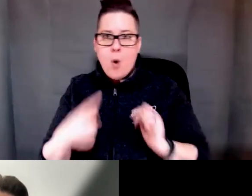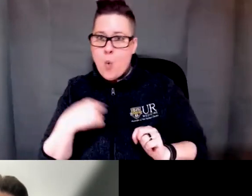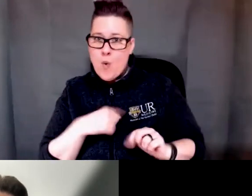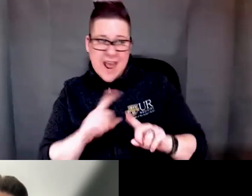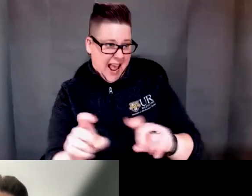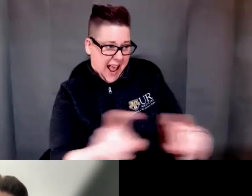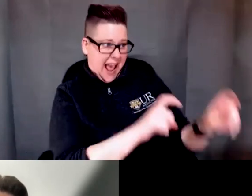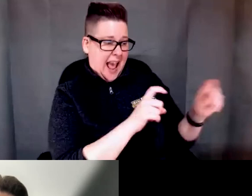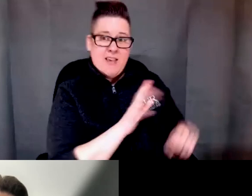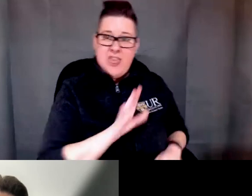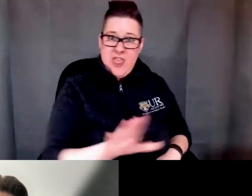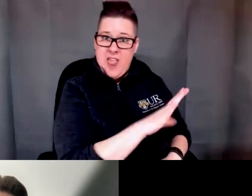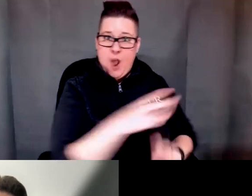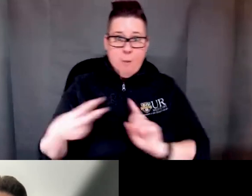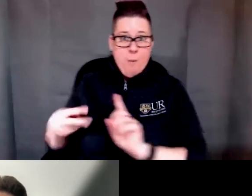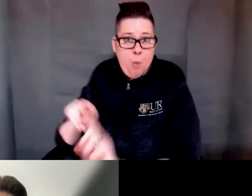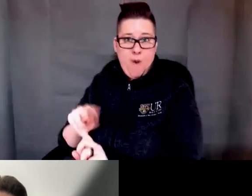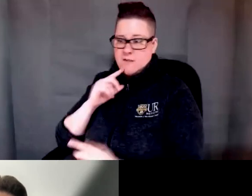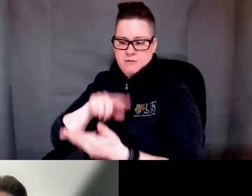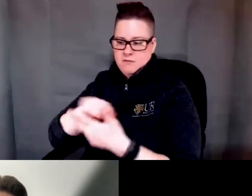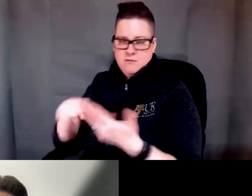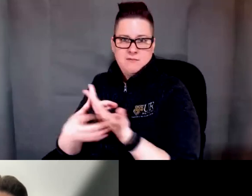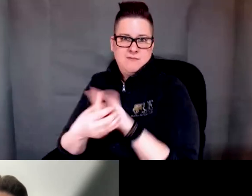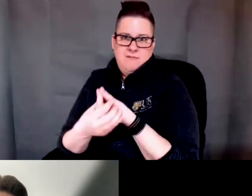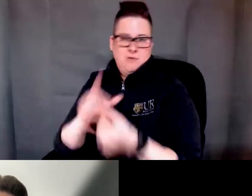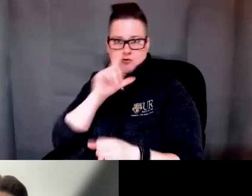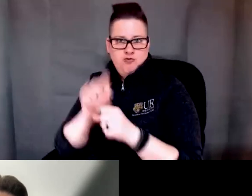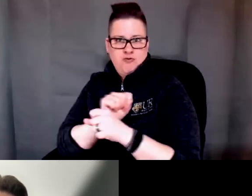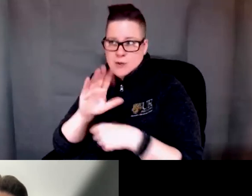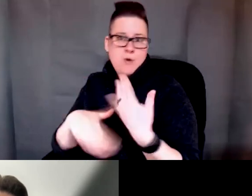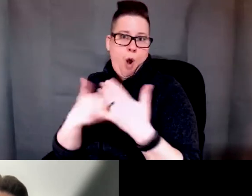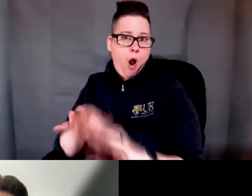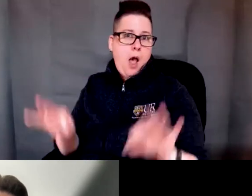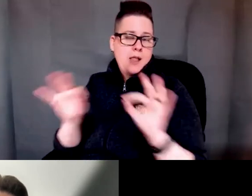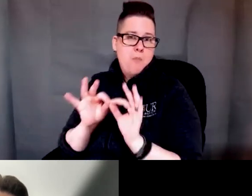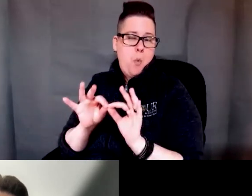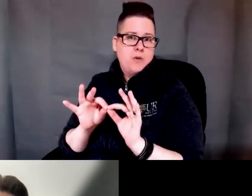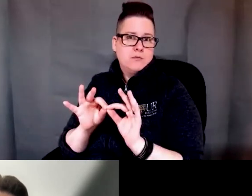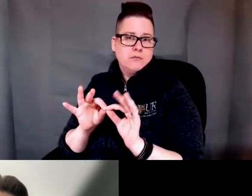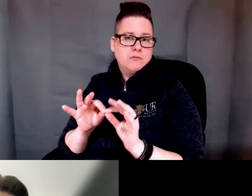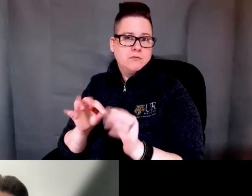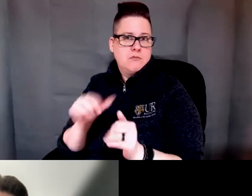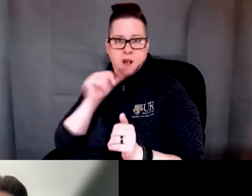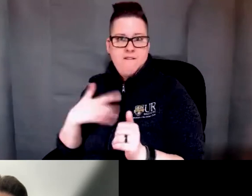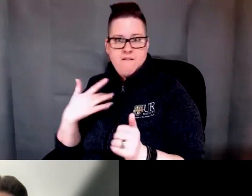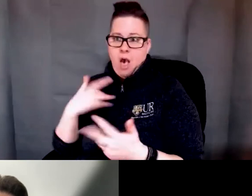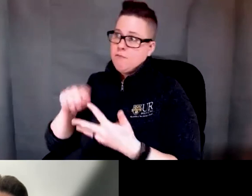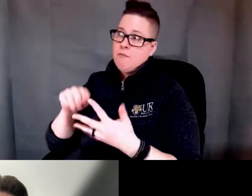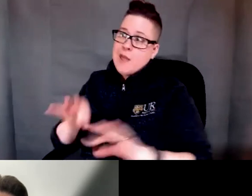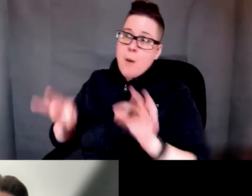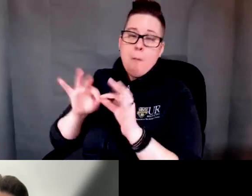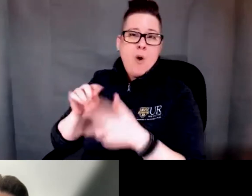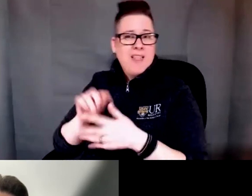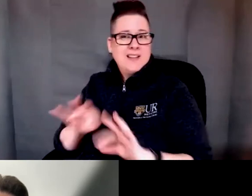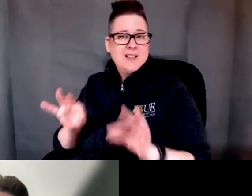participant point of view that's not what's really interesting that's not important what's important is that this